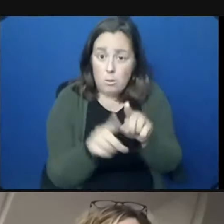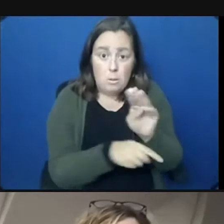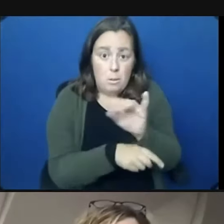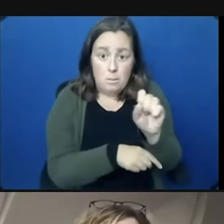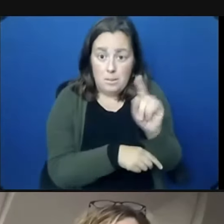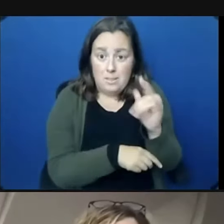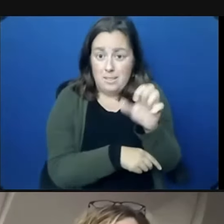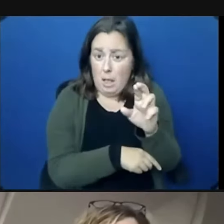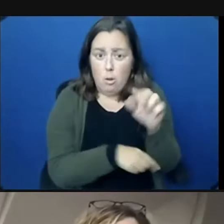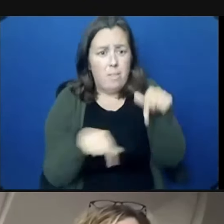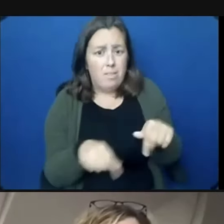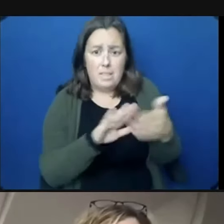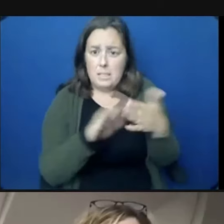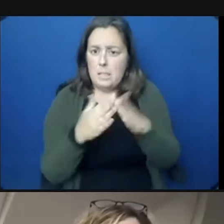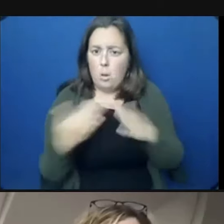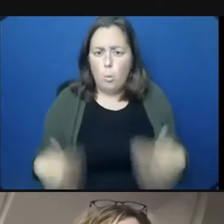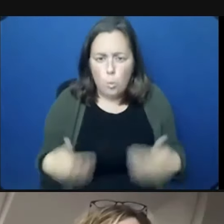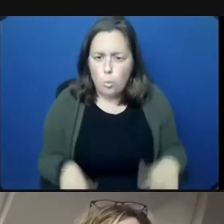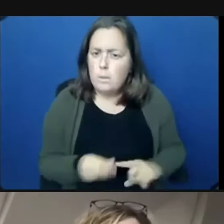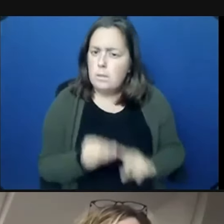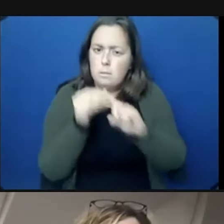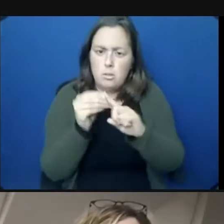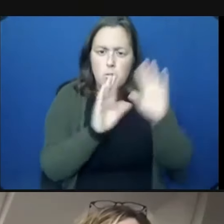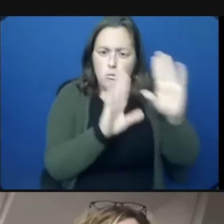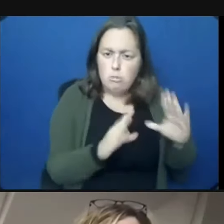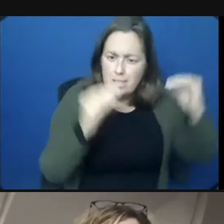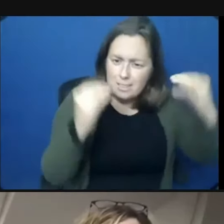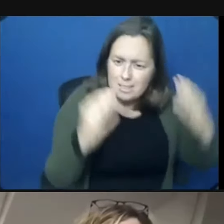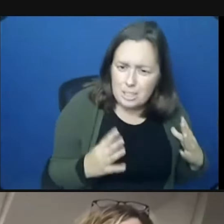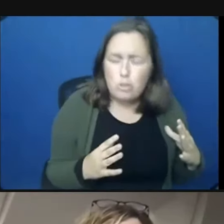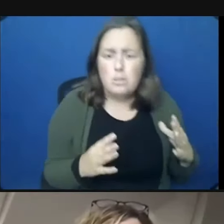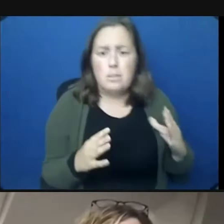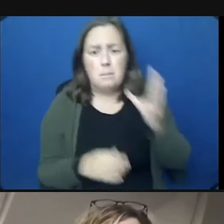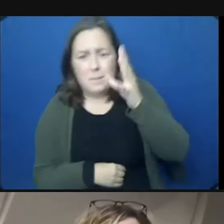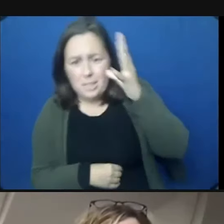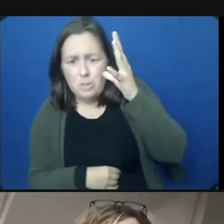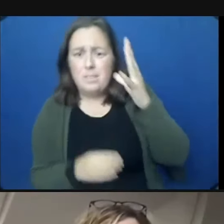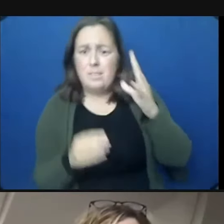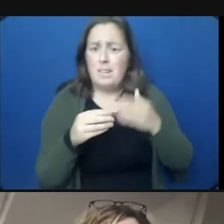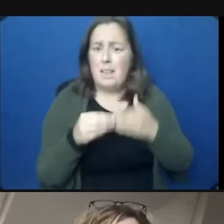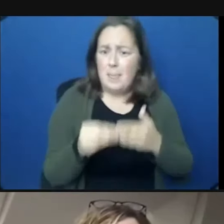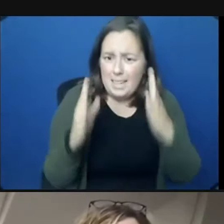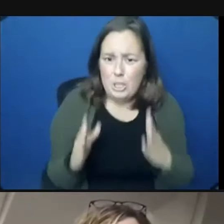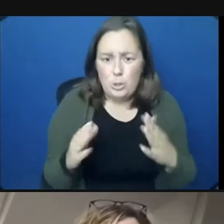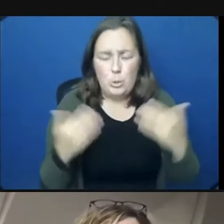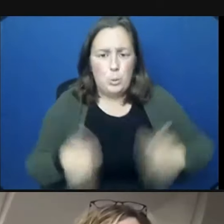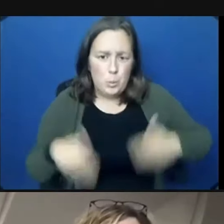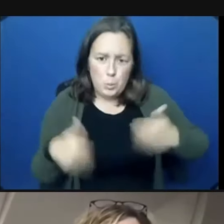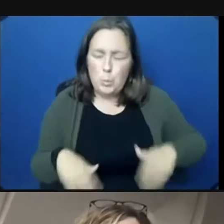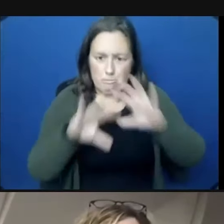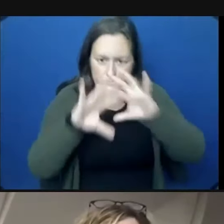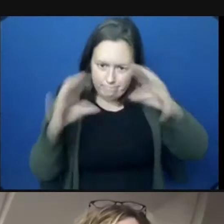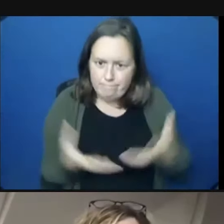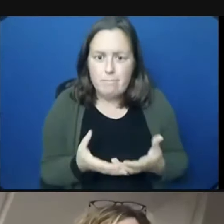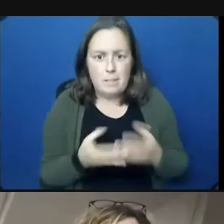something very special because we have great teachers. We have great parents. We have great leaders in the community that make this community, you know, function and make these schools